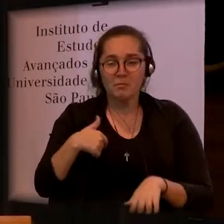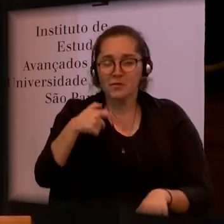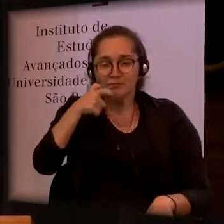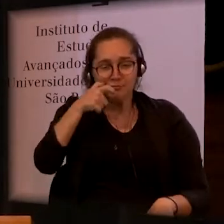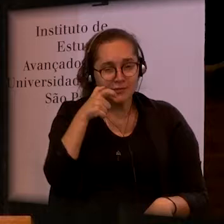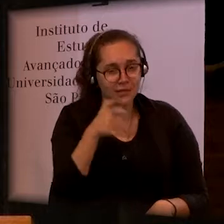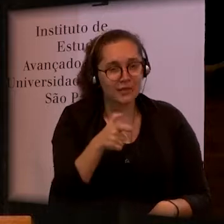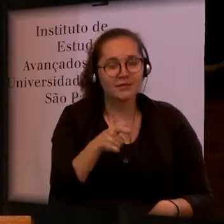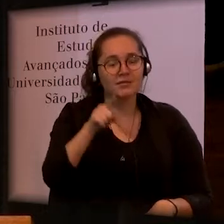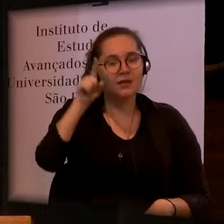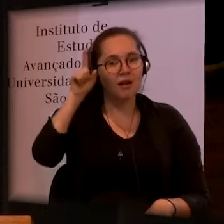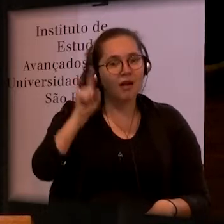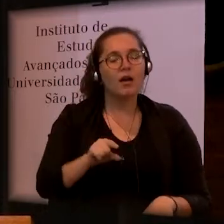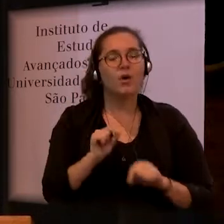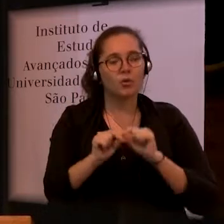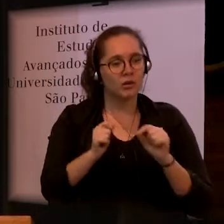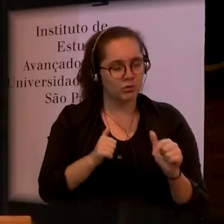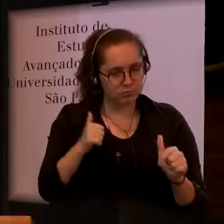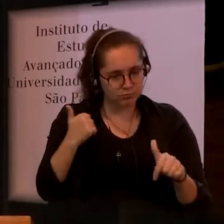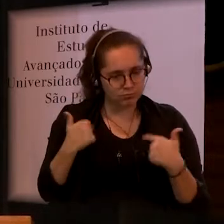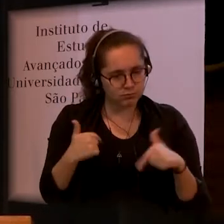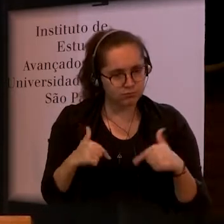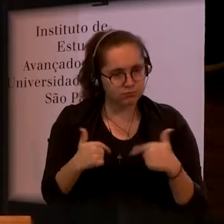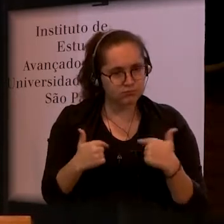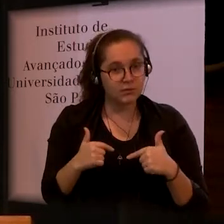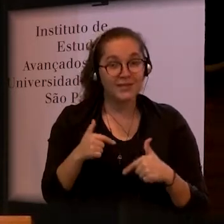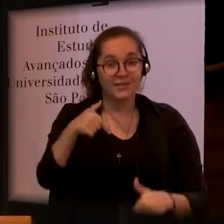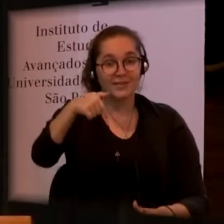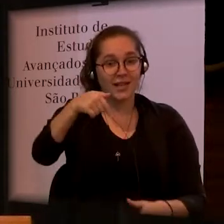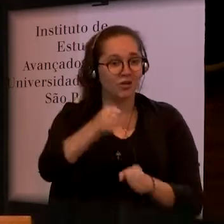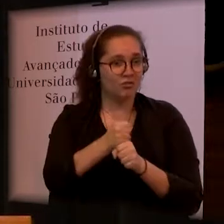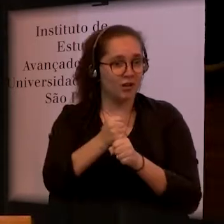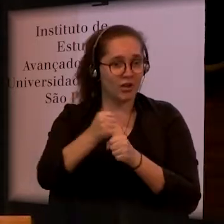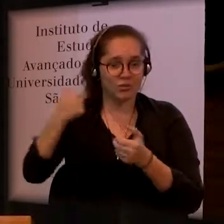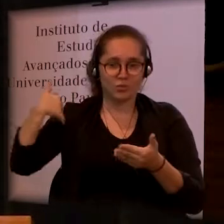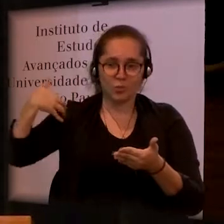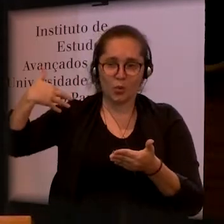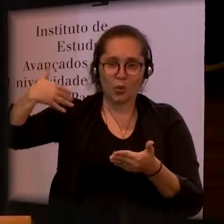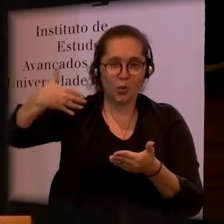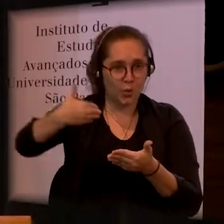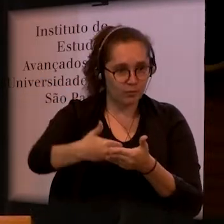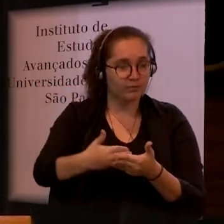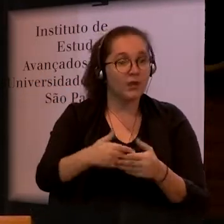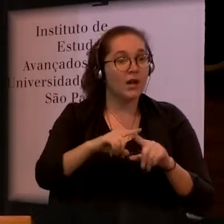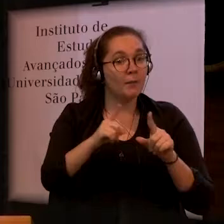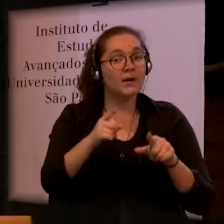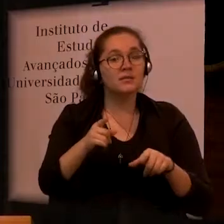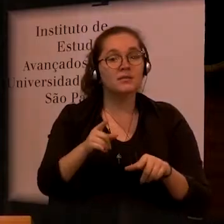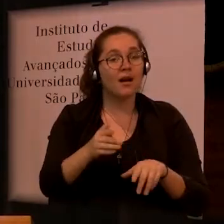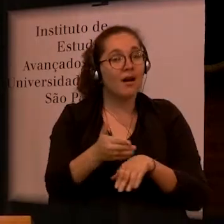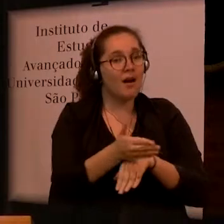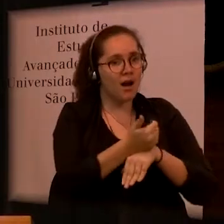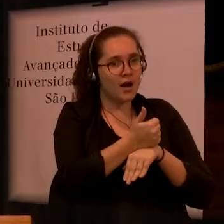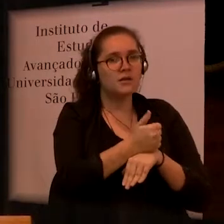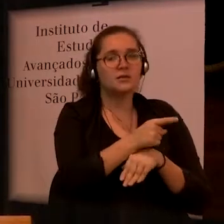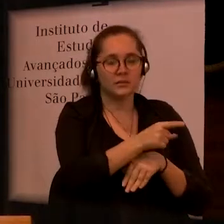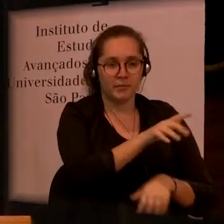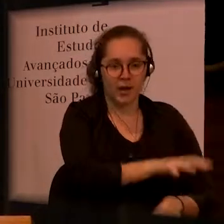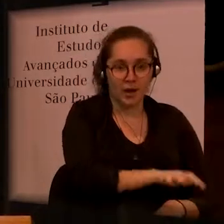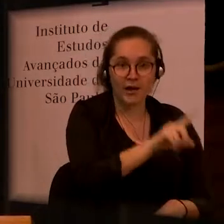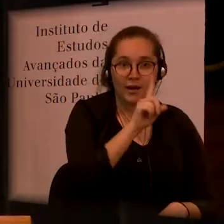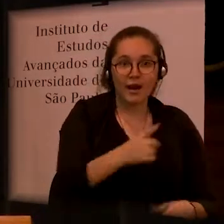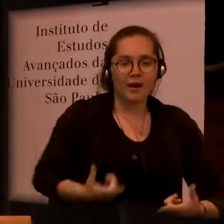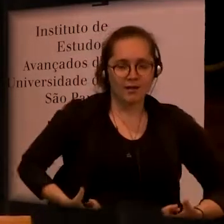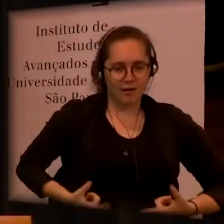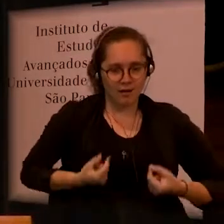for about seven years, and before that I worked in cancer and blindness for about 15 years. So I'm going to